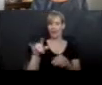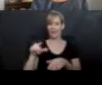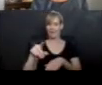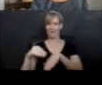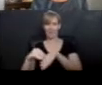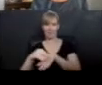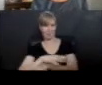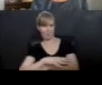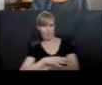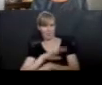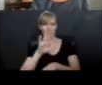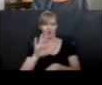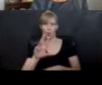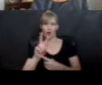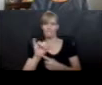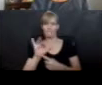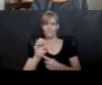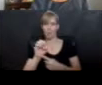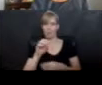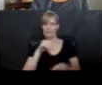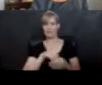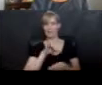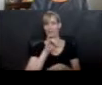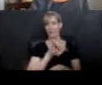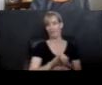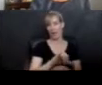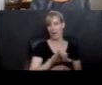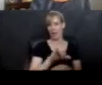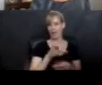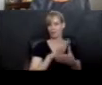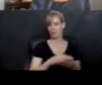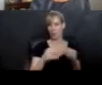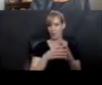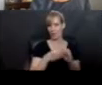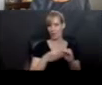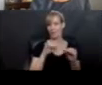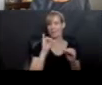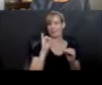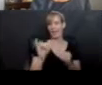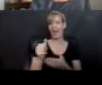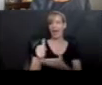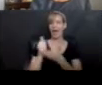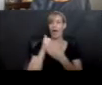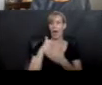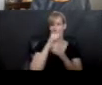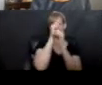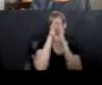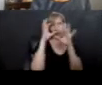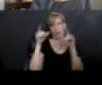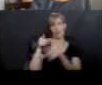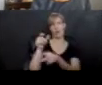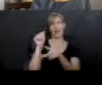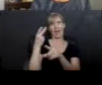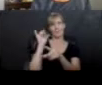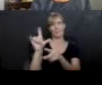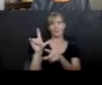that you put words together. And the way that you constructed your sentences. And that helped me to hear you when I was reading it. I couldn't